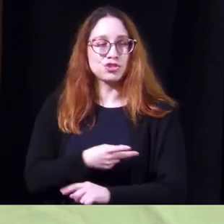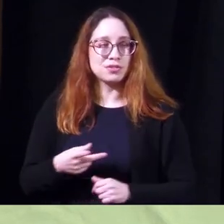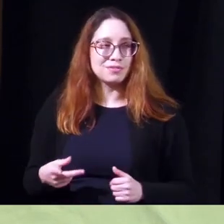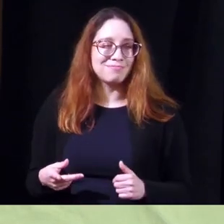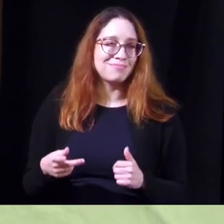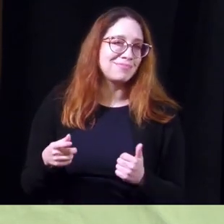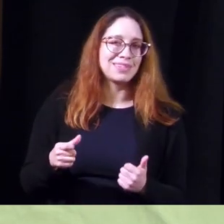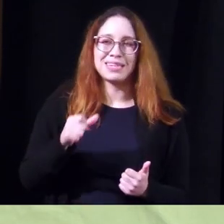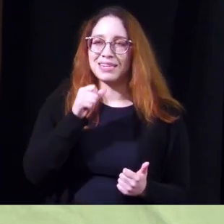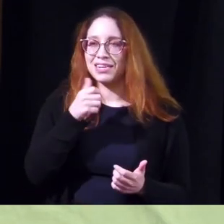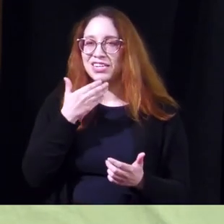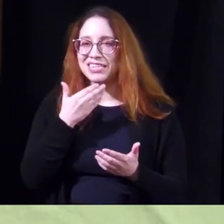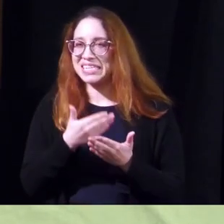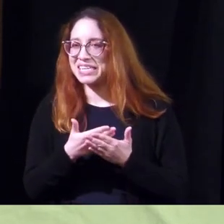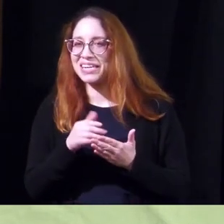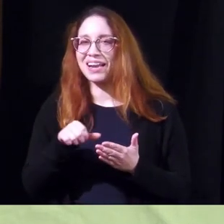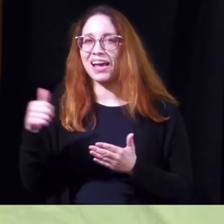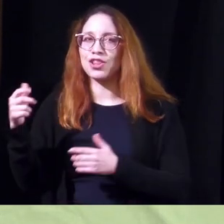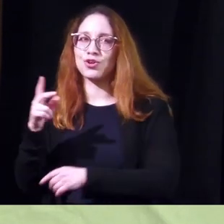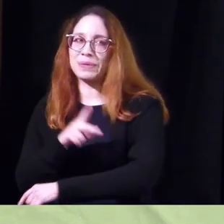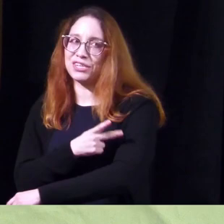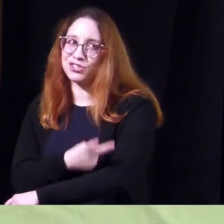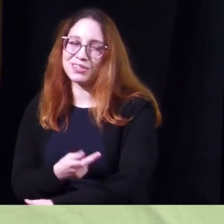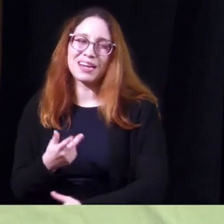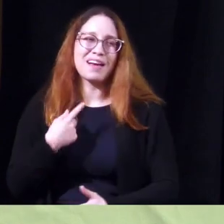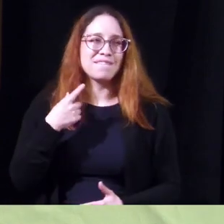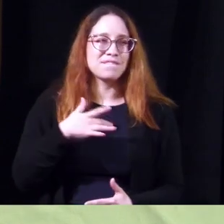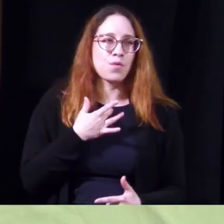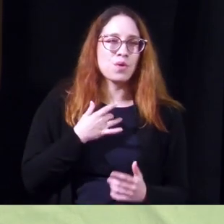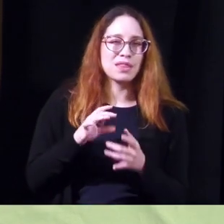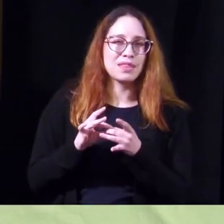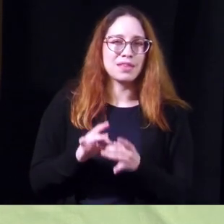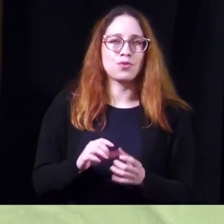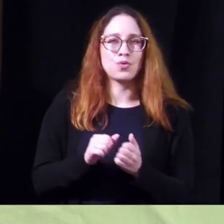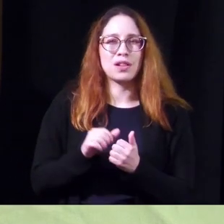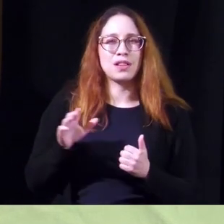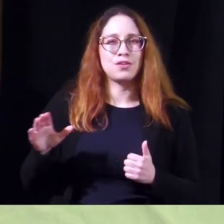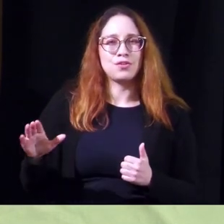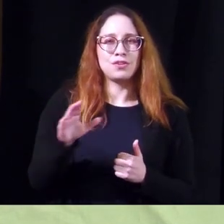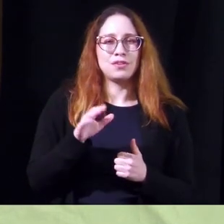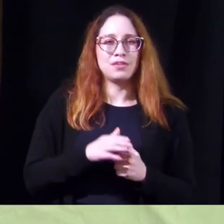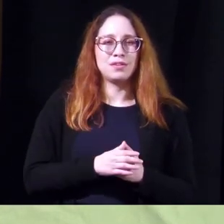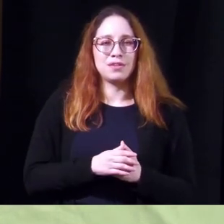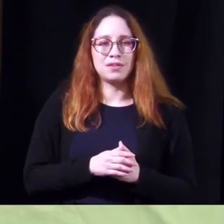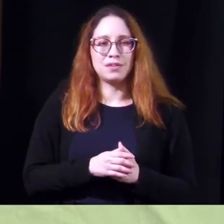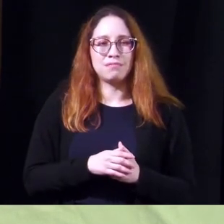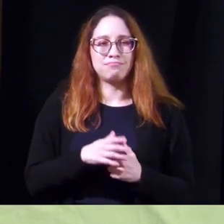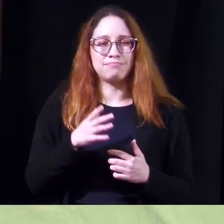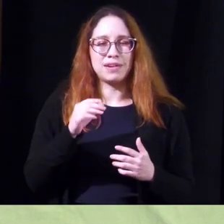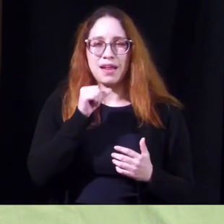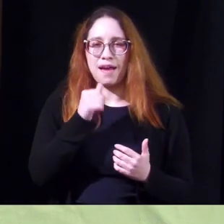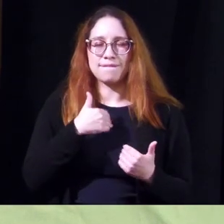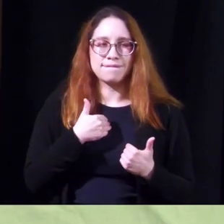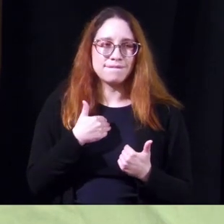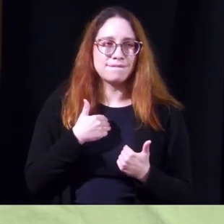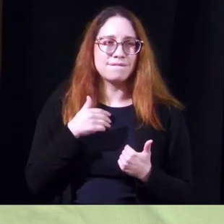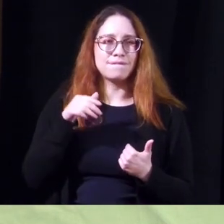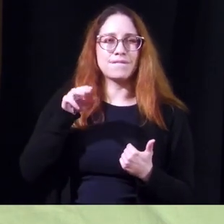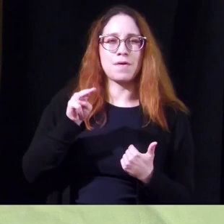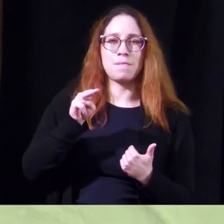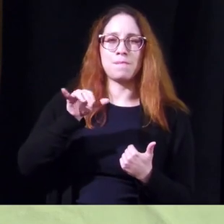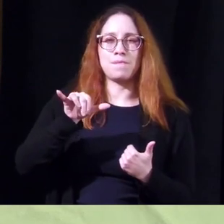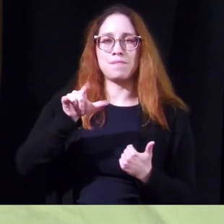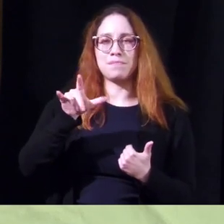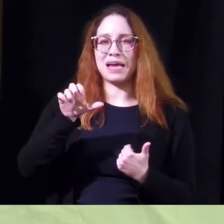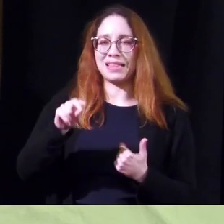not as good as the other patients and i have a feeling it has to do with their their lack of uh the demyelination